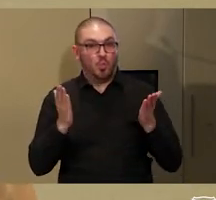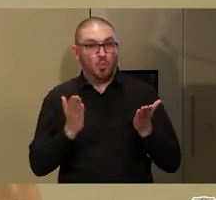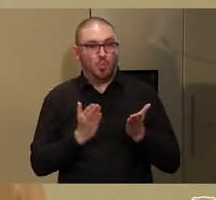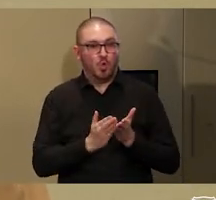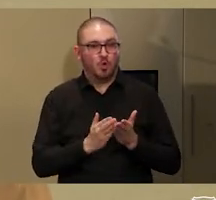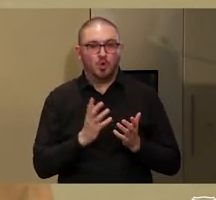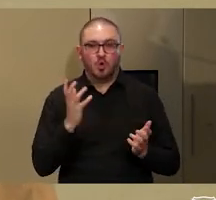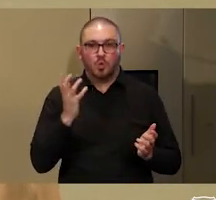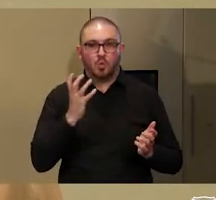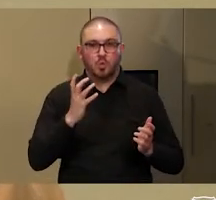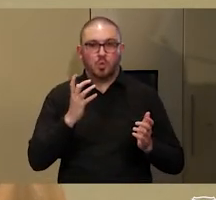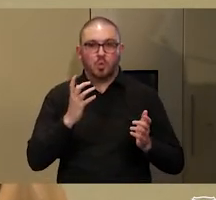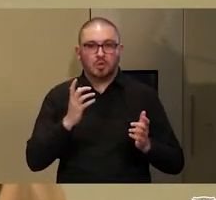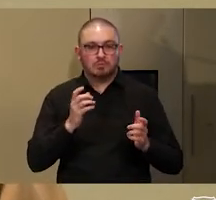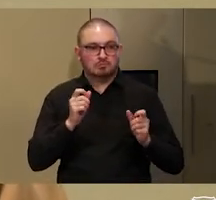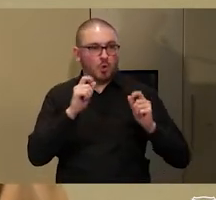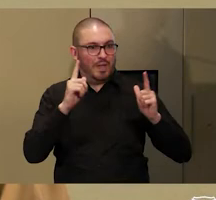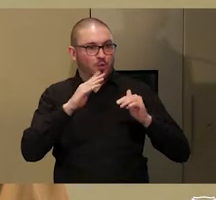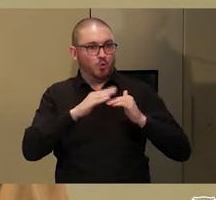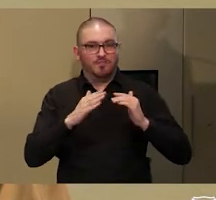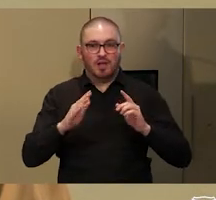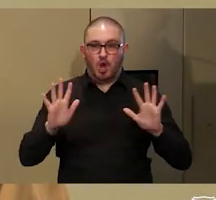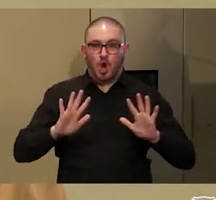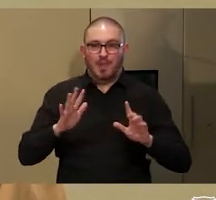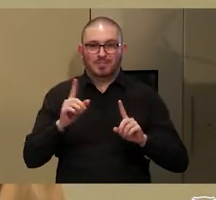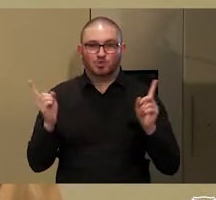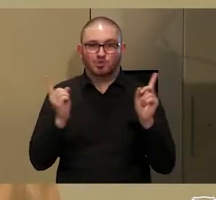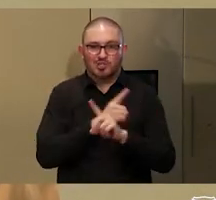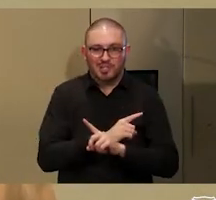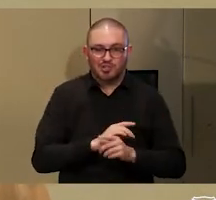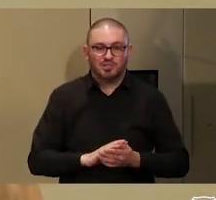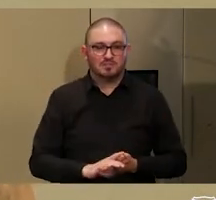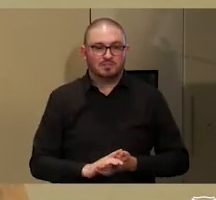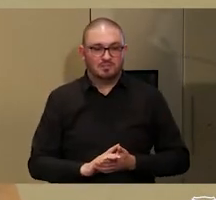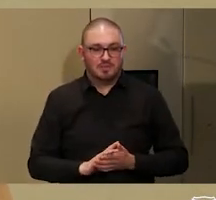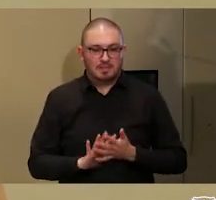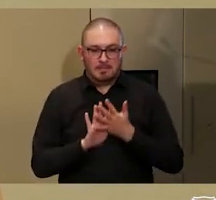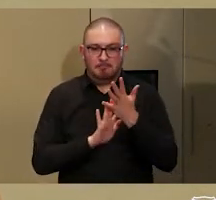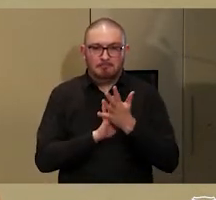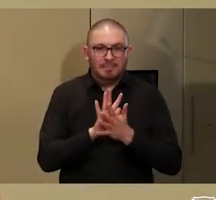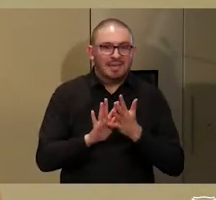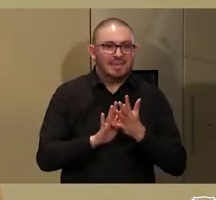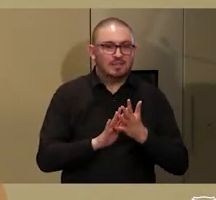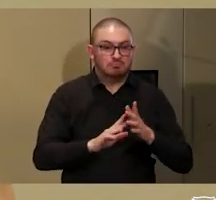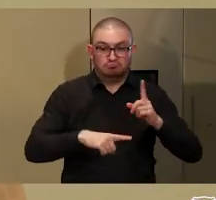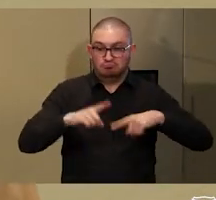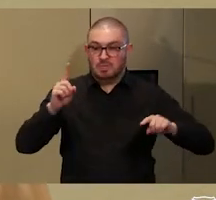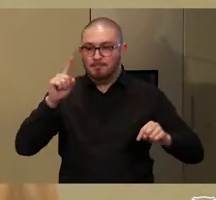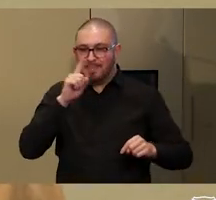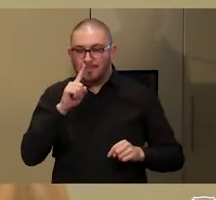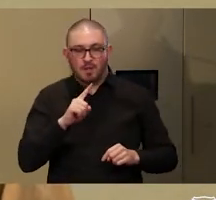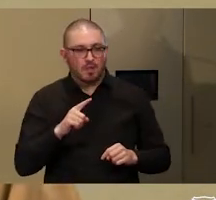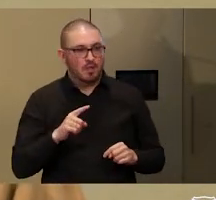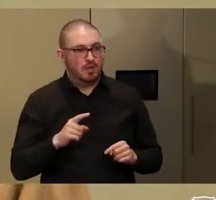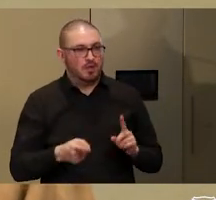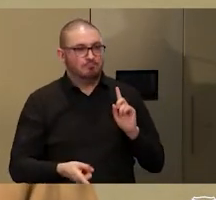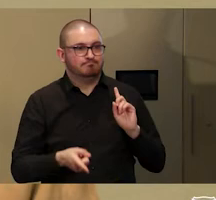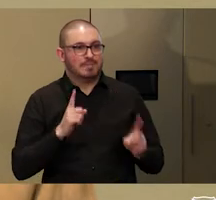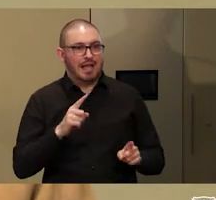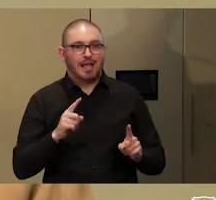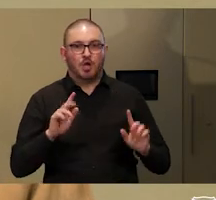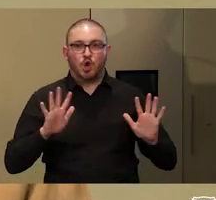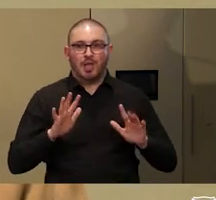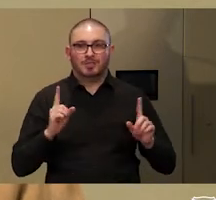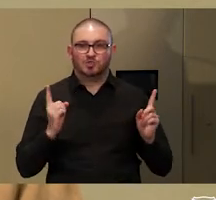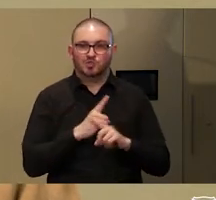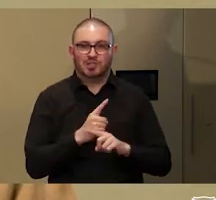emergency and ordinary people from all walks of life are feeling its effects and reflecting on the